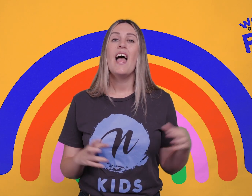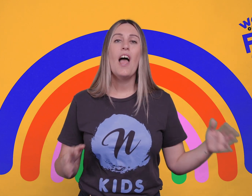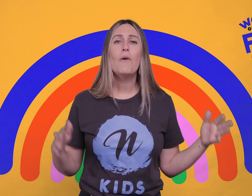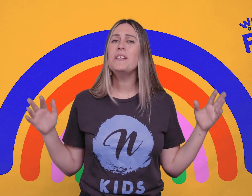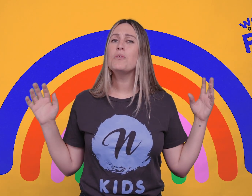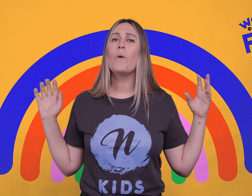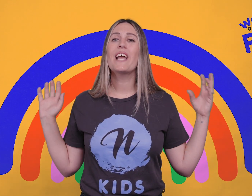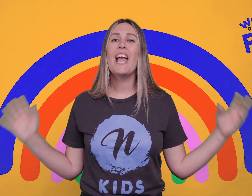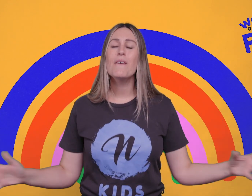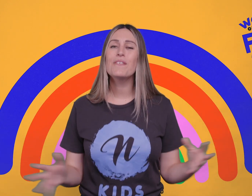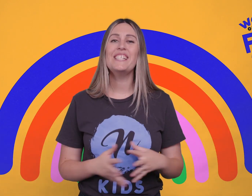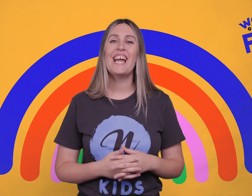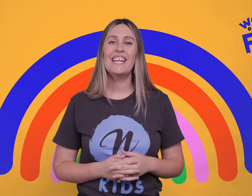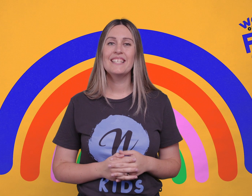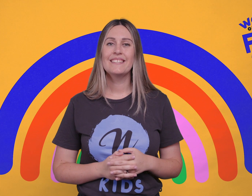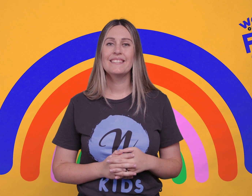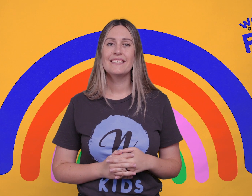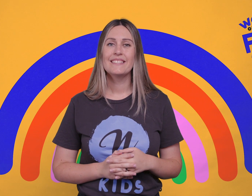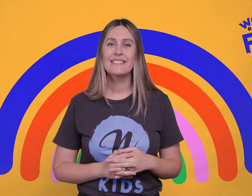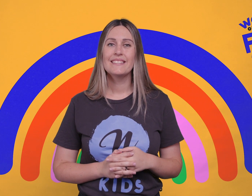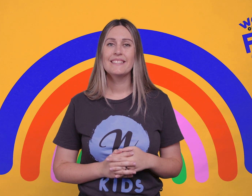Help me to walk every day.